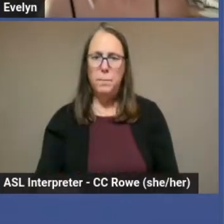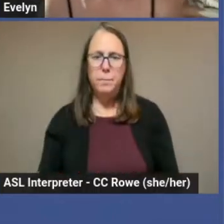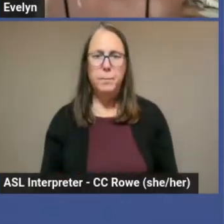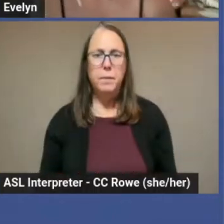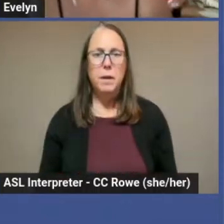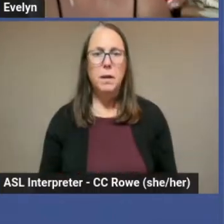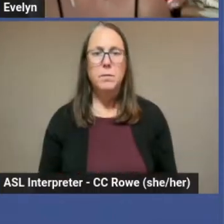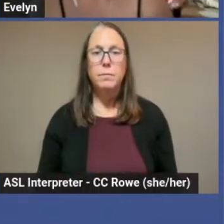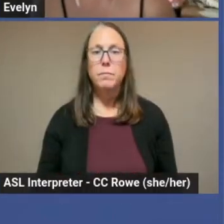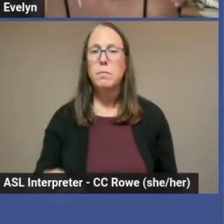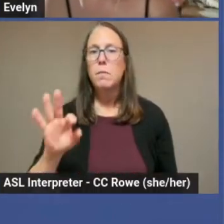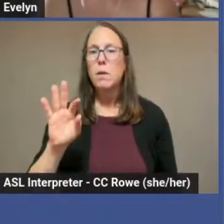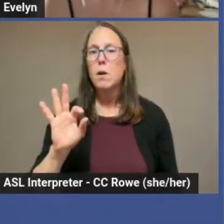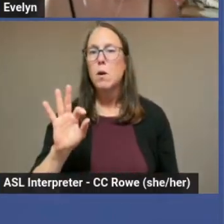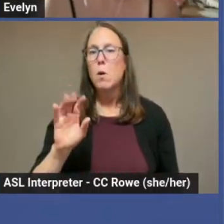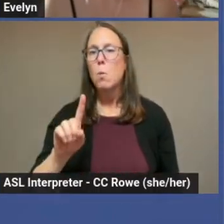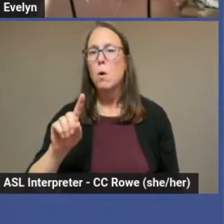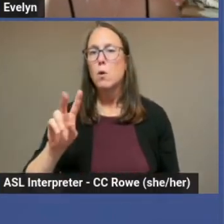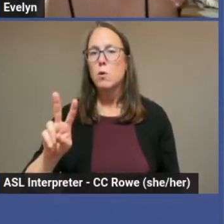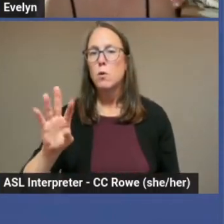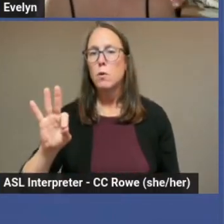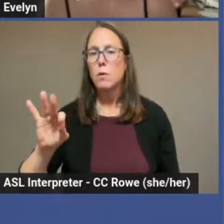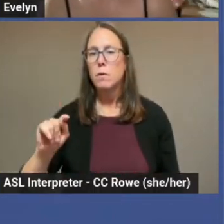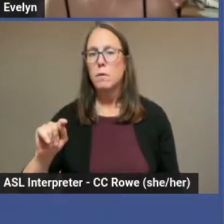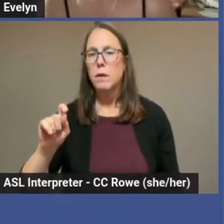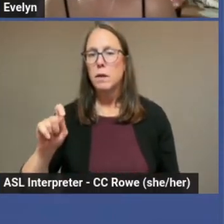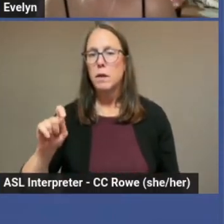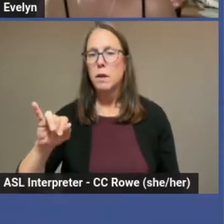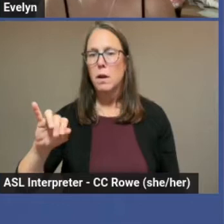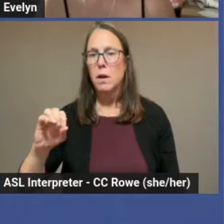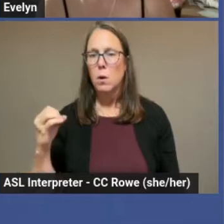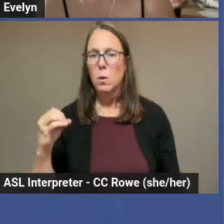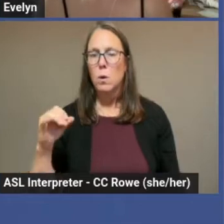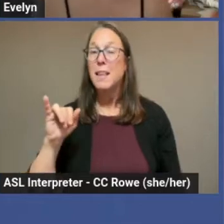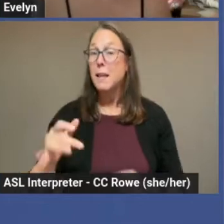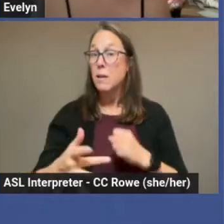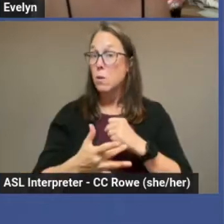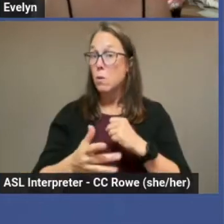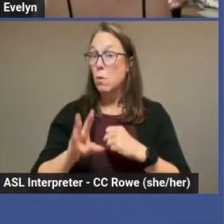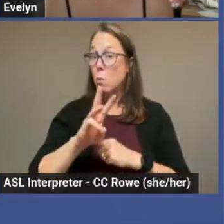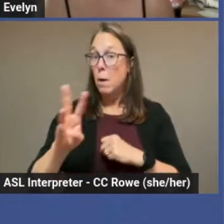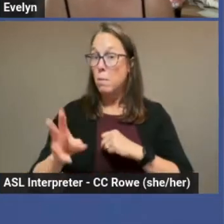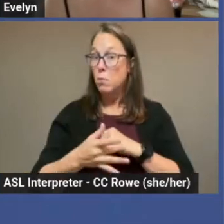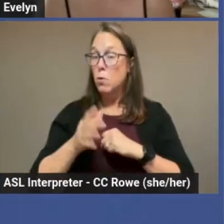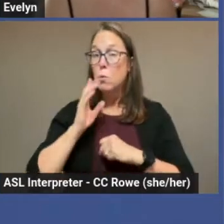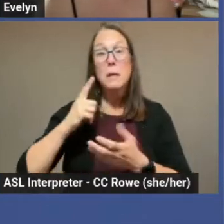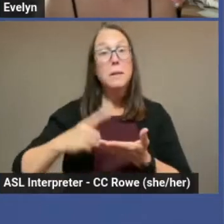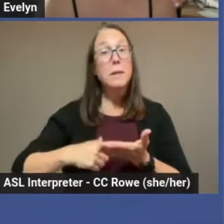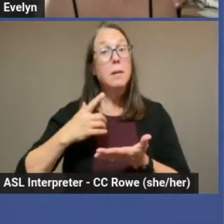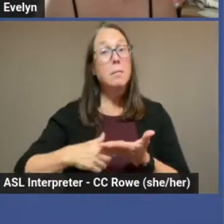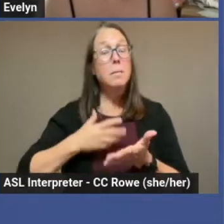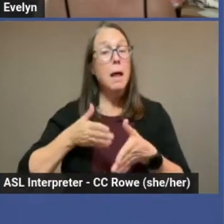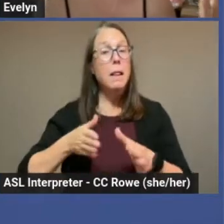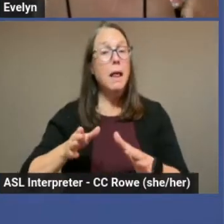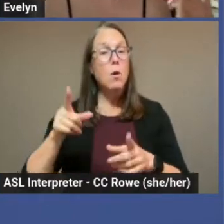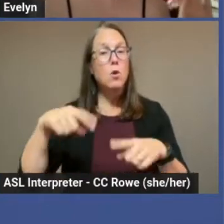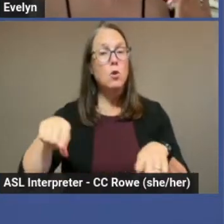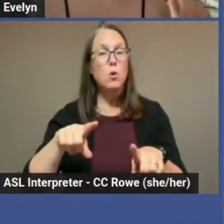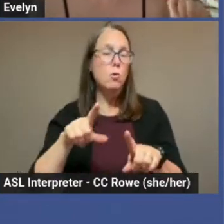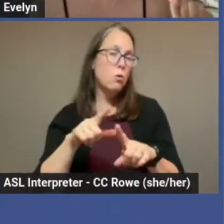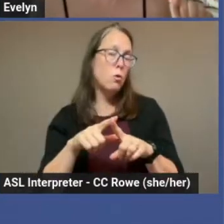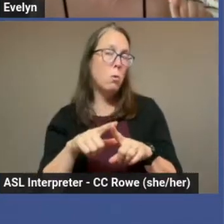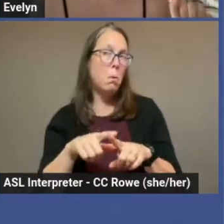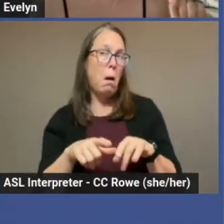12-foot is a web tool that will sometimes allow you to bypass a paywall, so